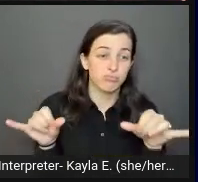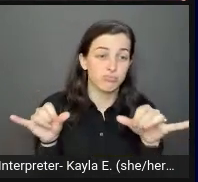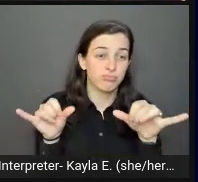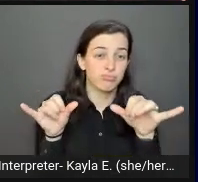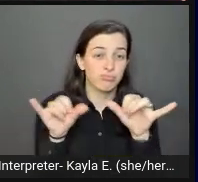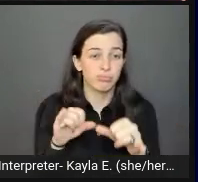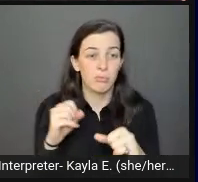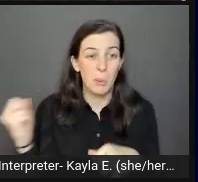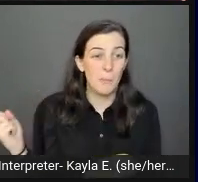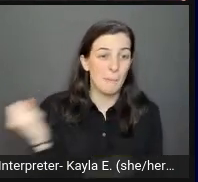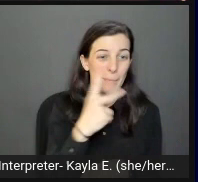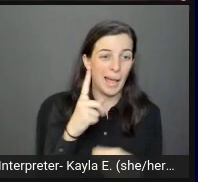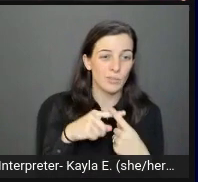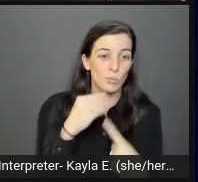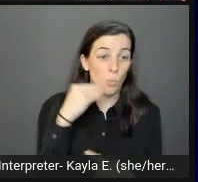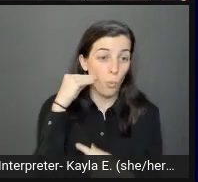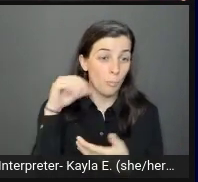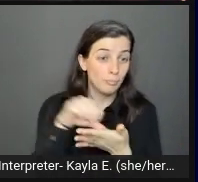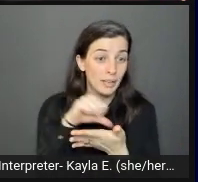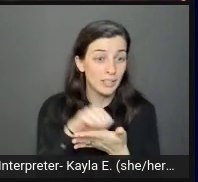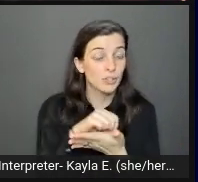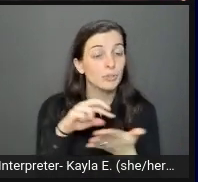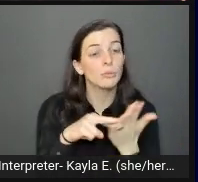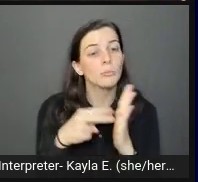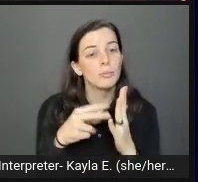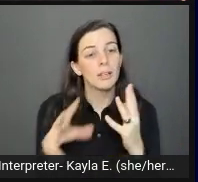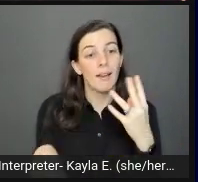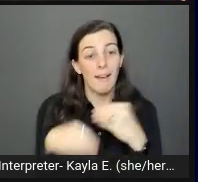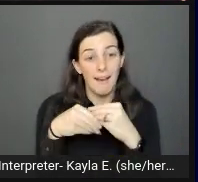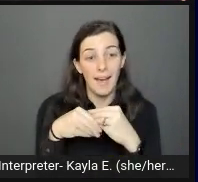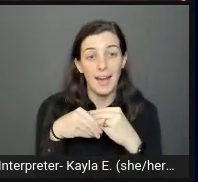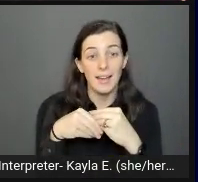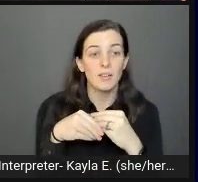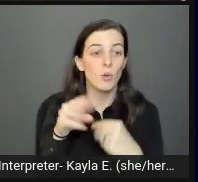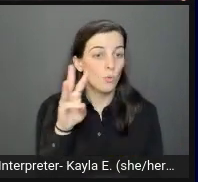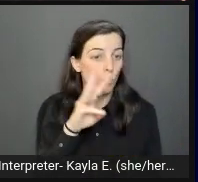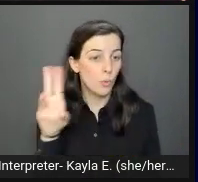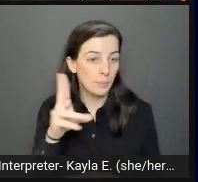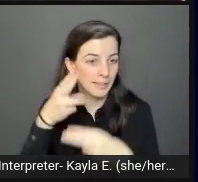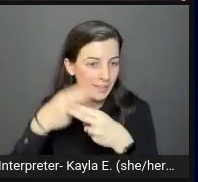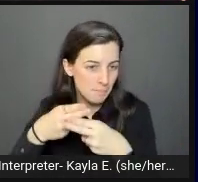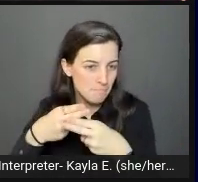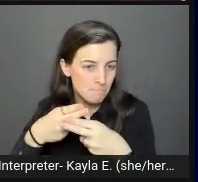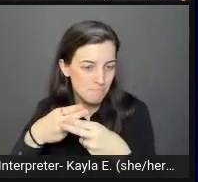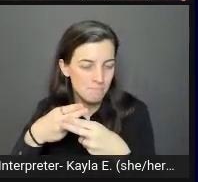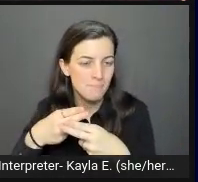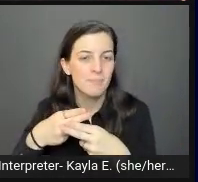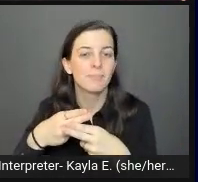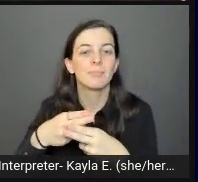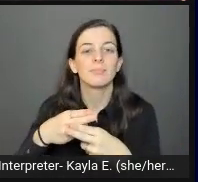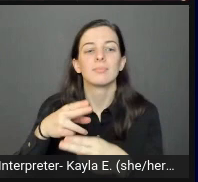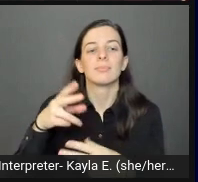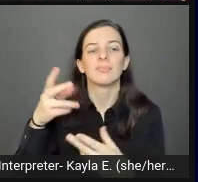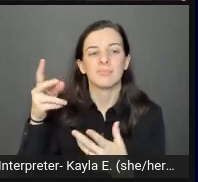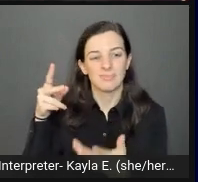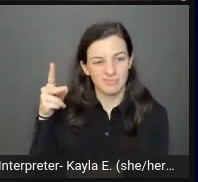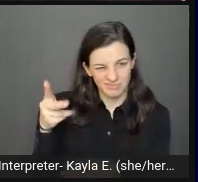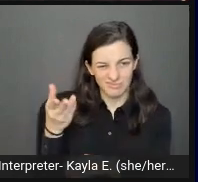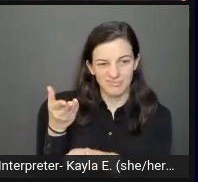homepage, then you're going to want it to be website name home because that infers its destination. It's destination,